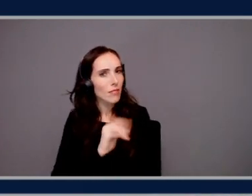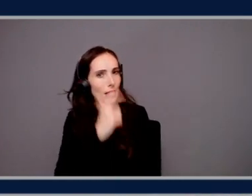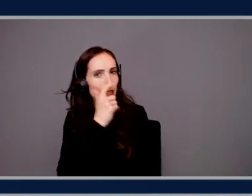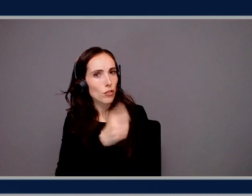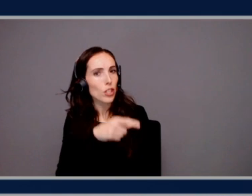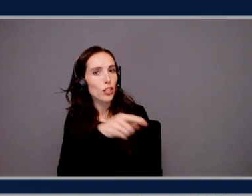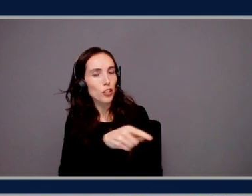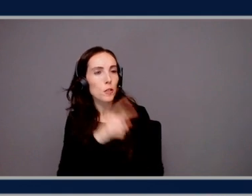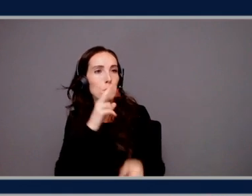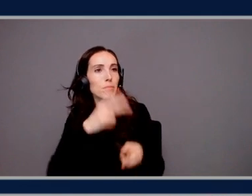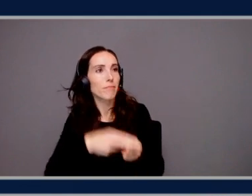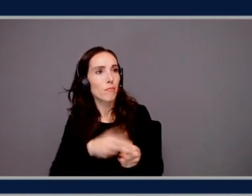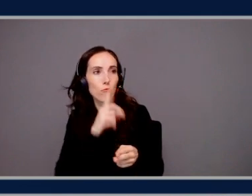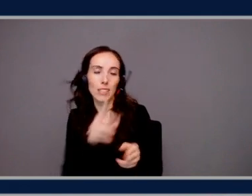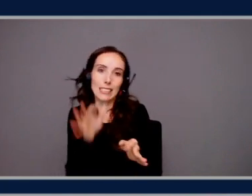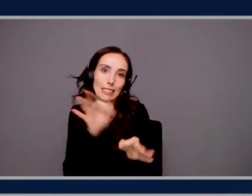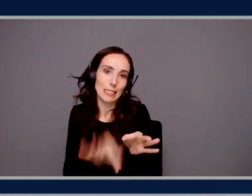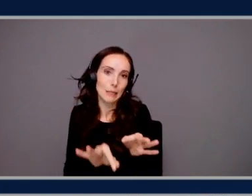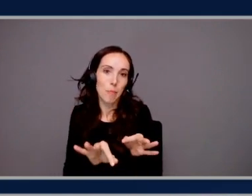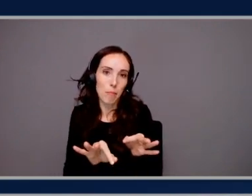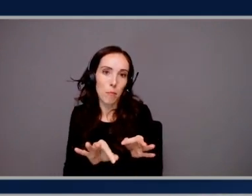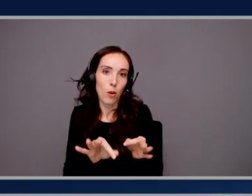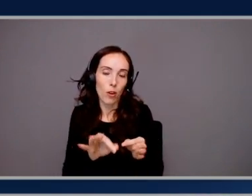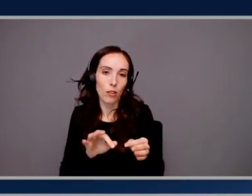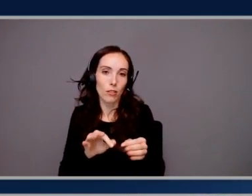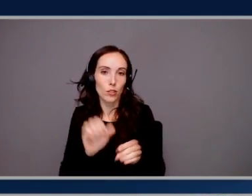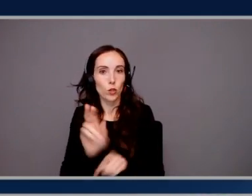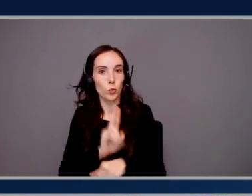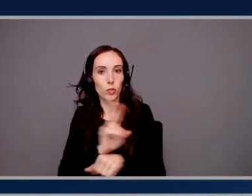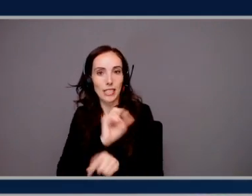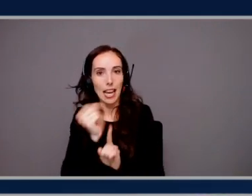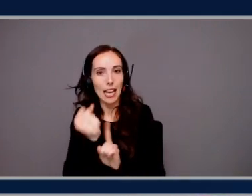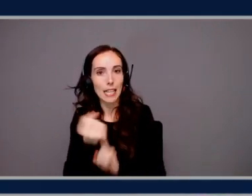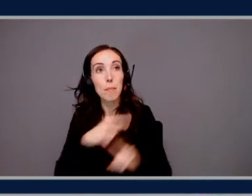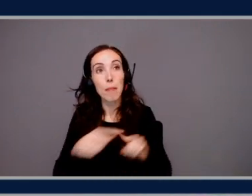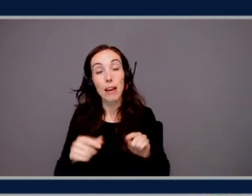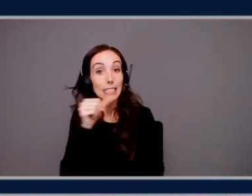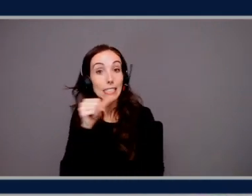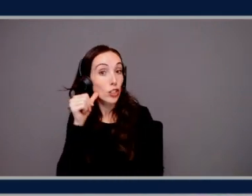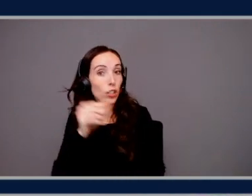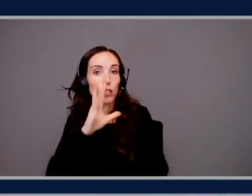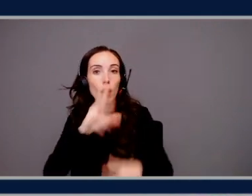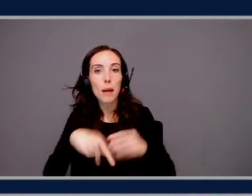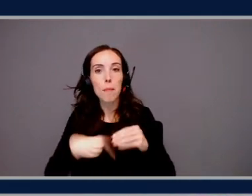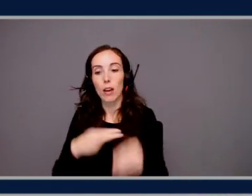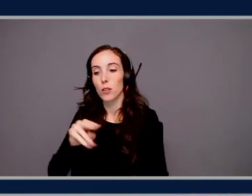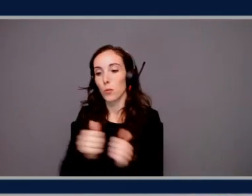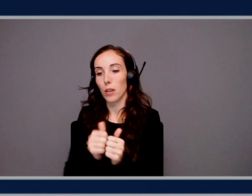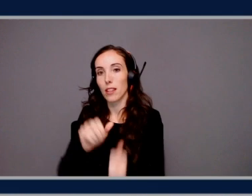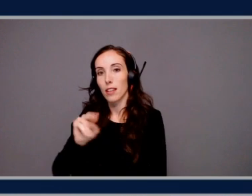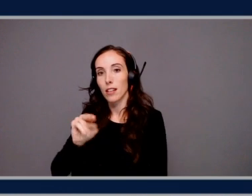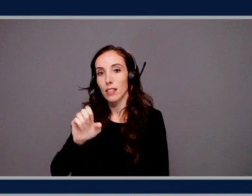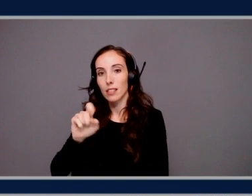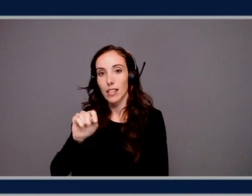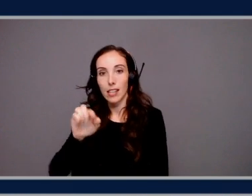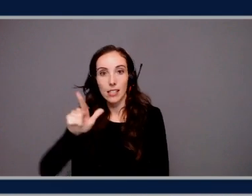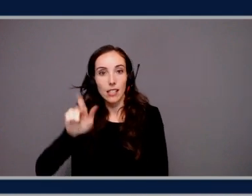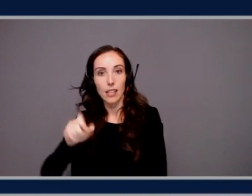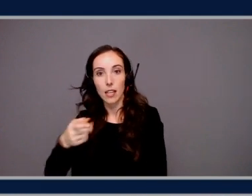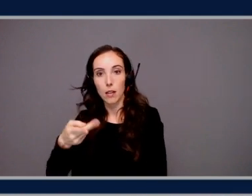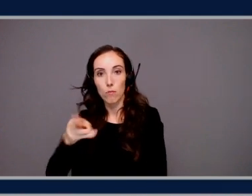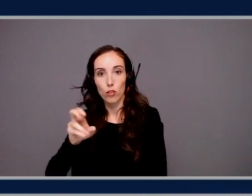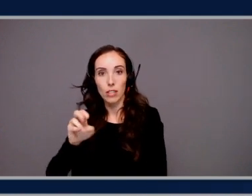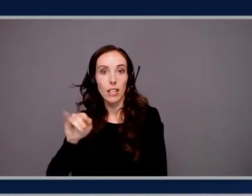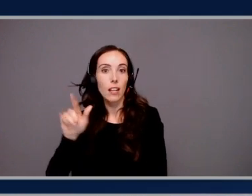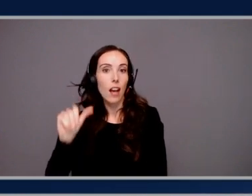rudimentary use case, and it is. But what's interesting, we talked about it yesterday with Nestle Purina about what they were doing to go out and